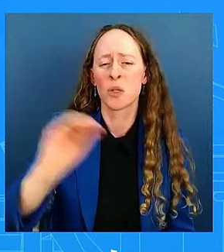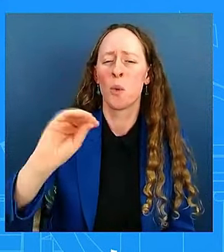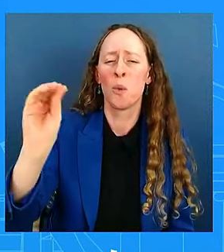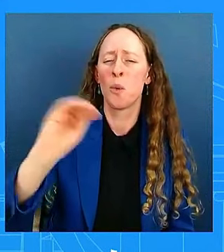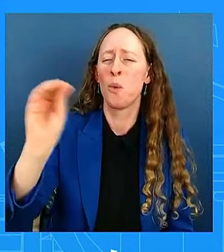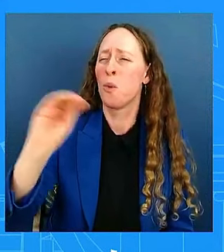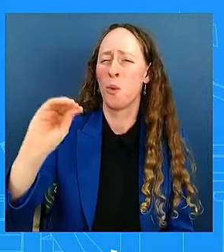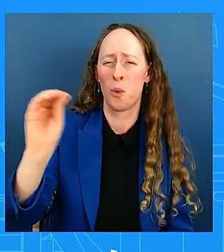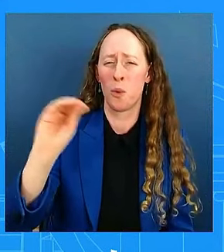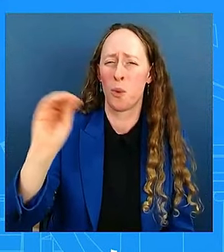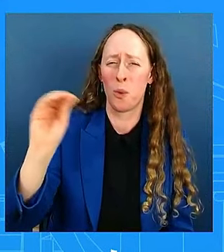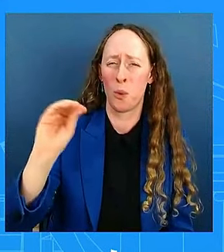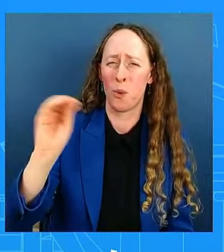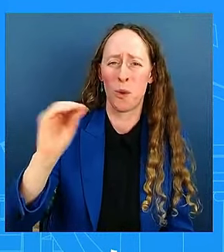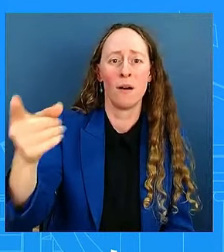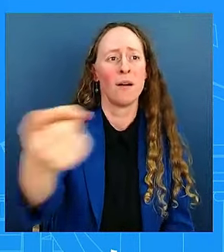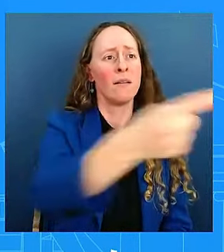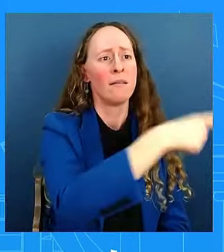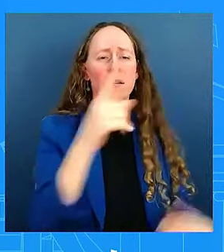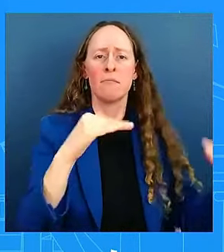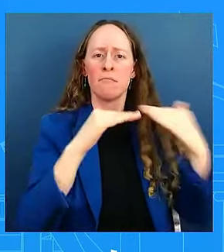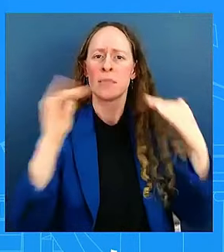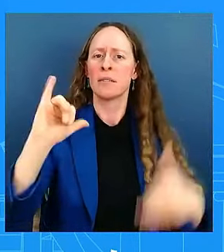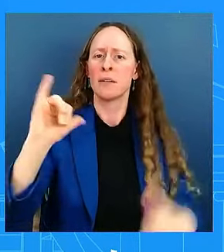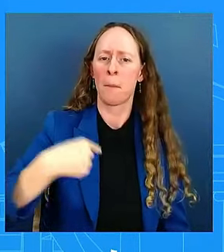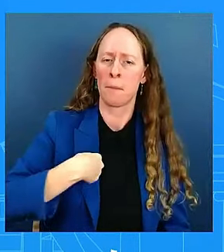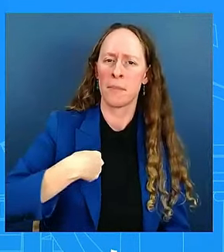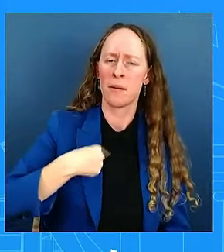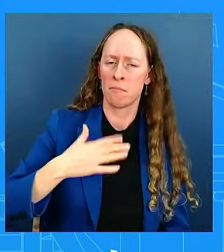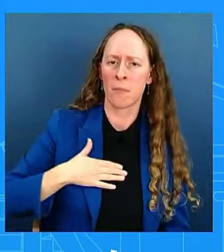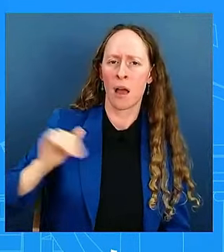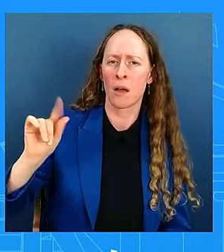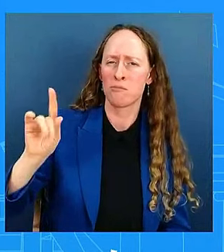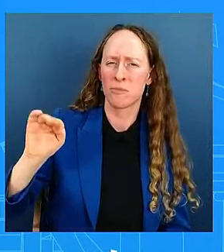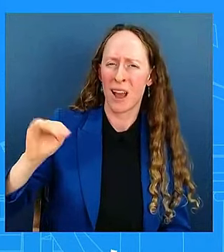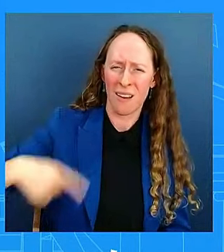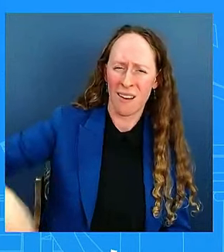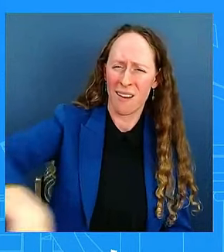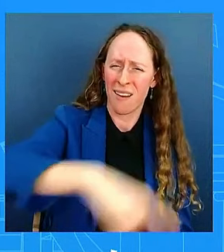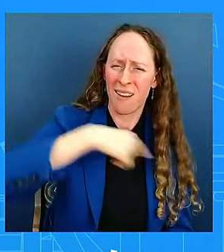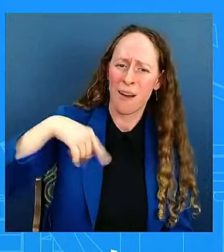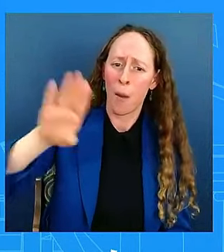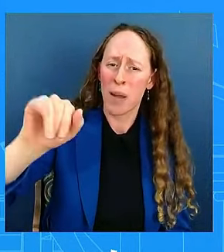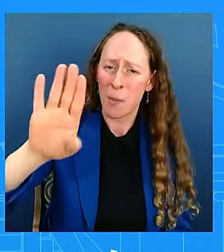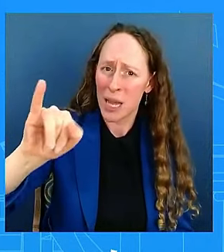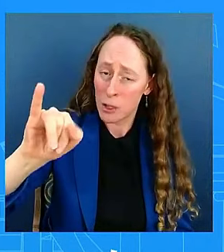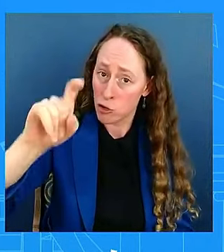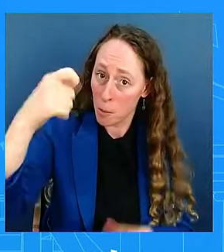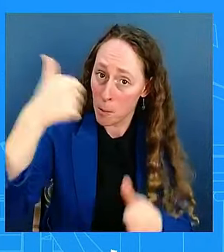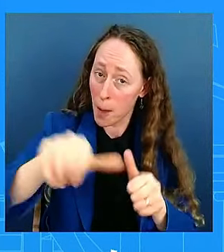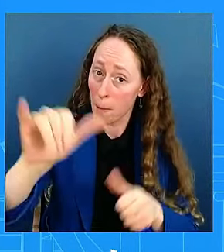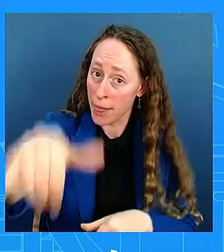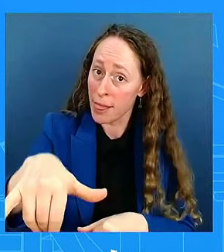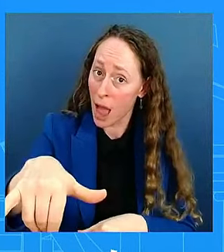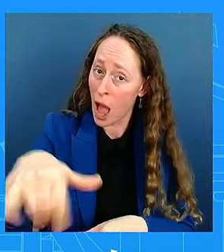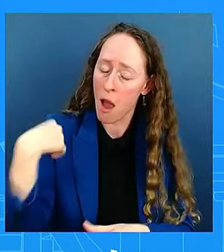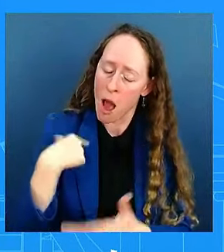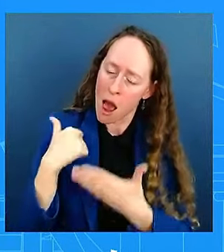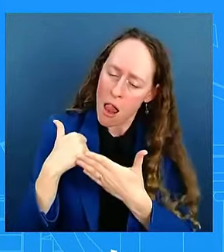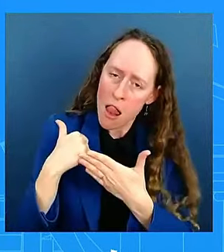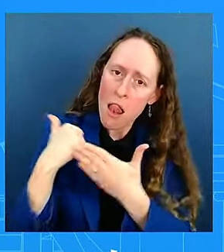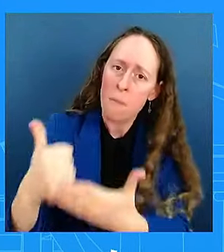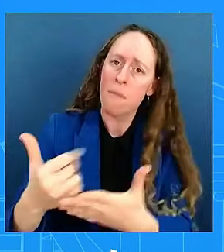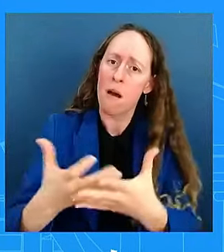Bibi should remember that. And whether he's trying to influence the election or I don't know, but I'm not counting on that. You've said many times